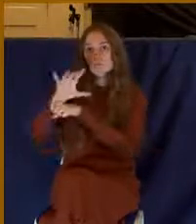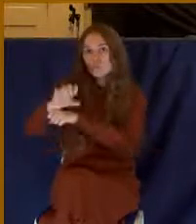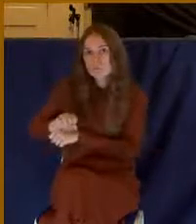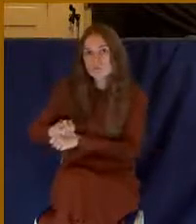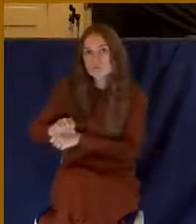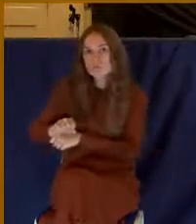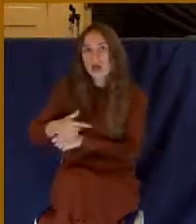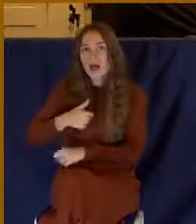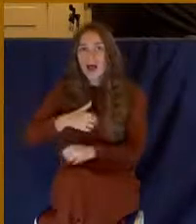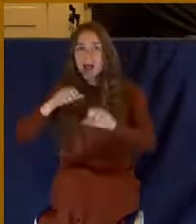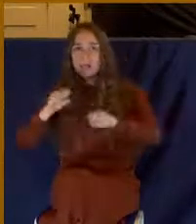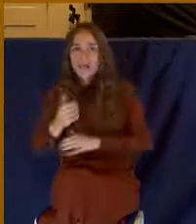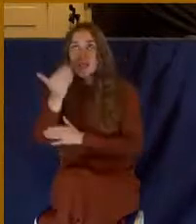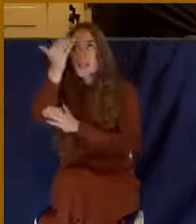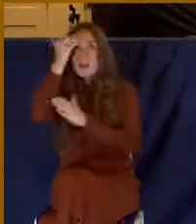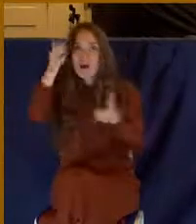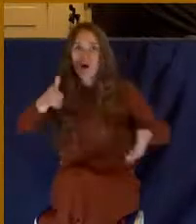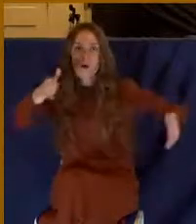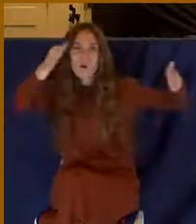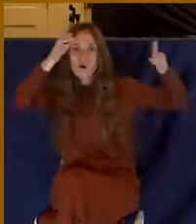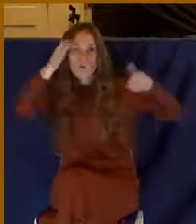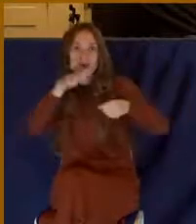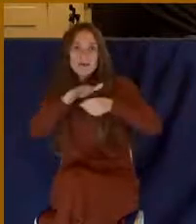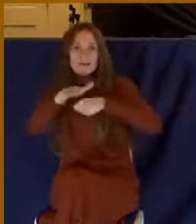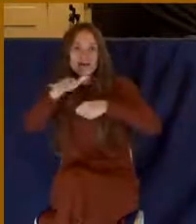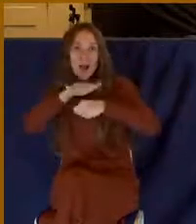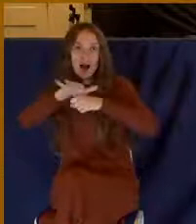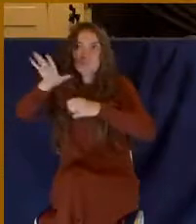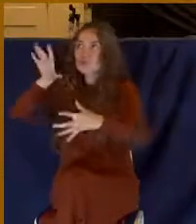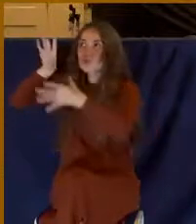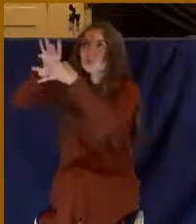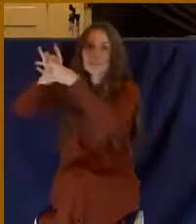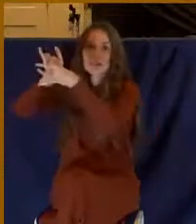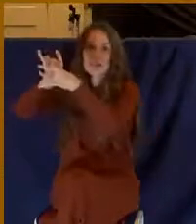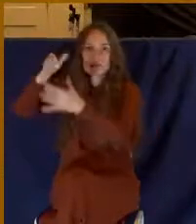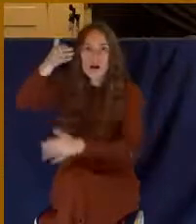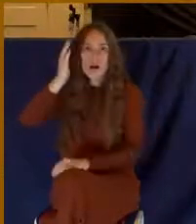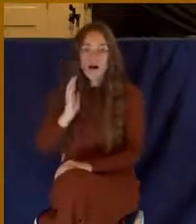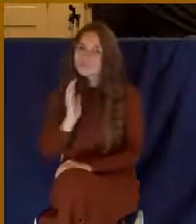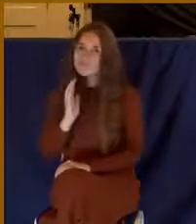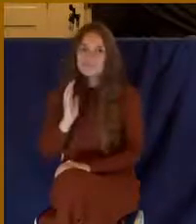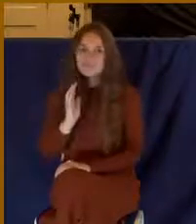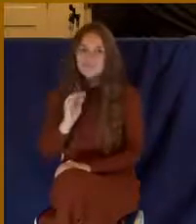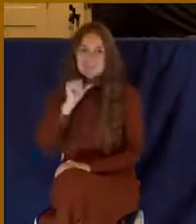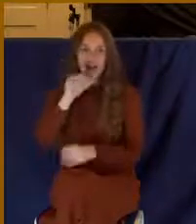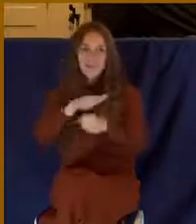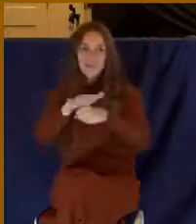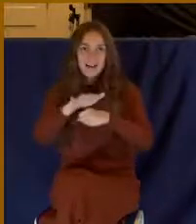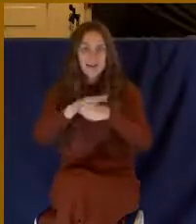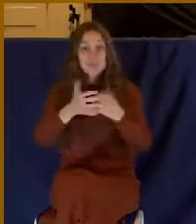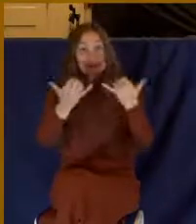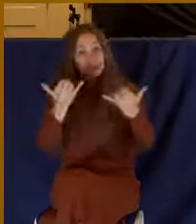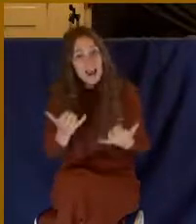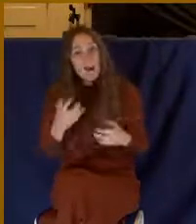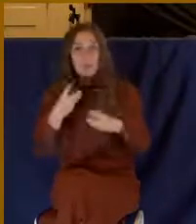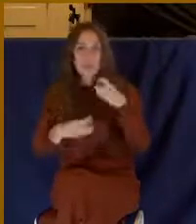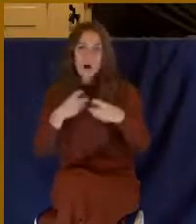And Paul says, No, all you need is Christ. And now here the problem is, is they're trying to add to Christ